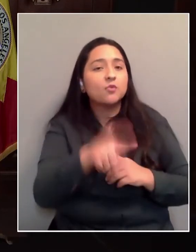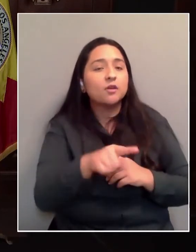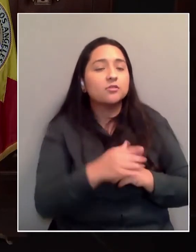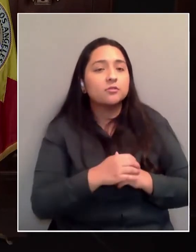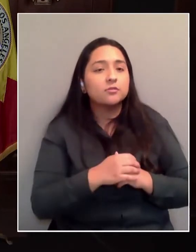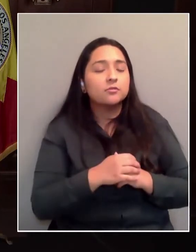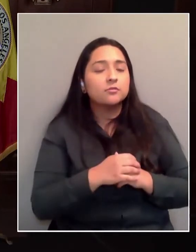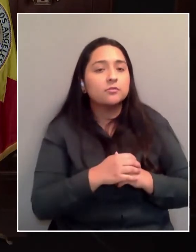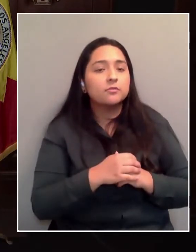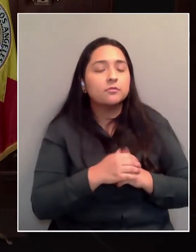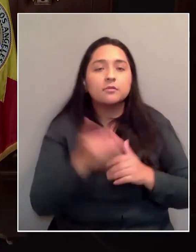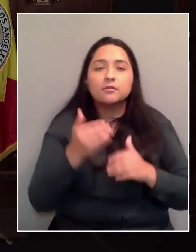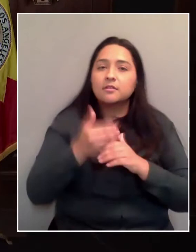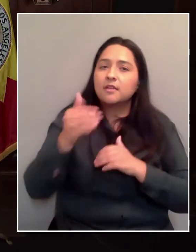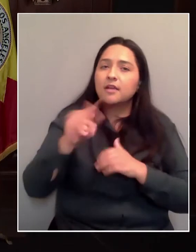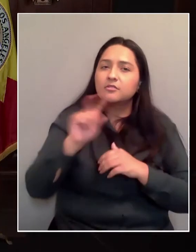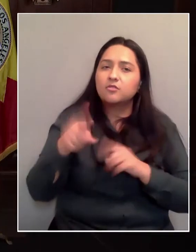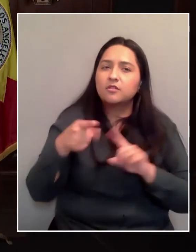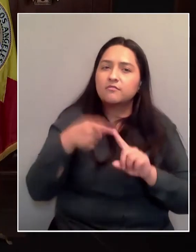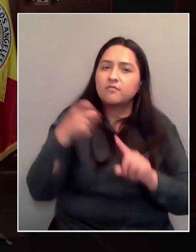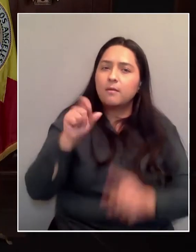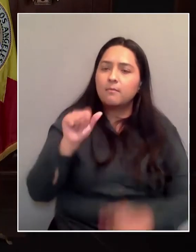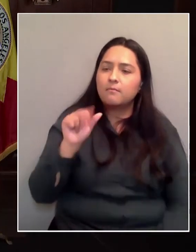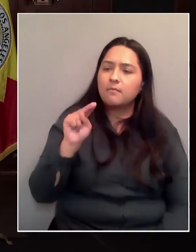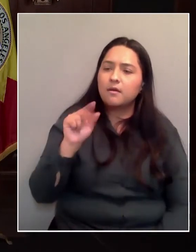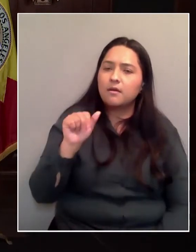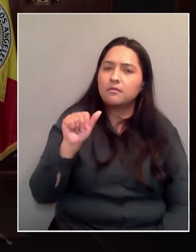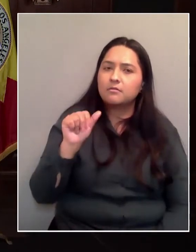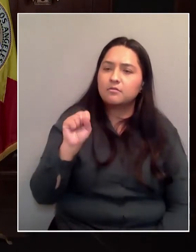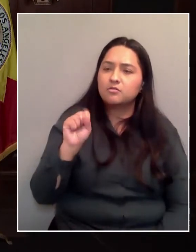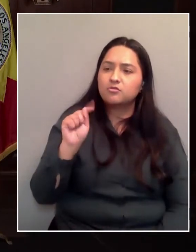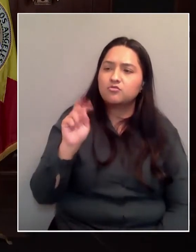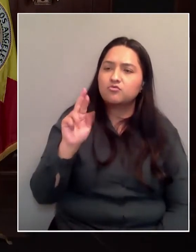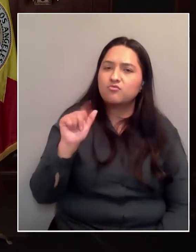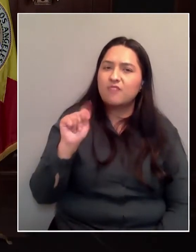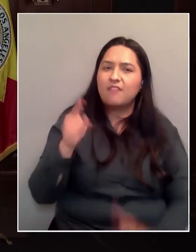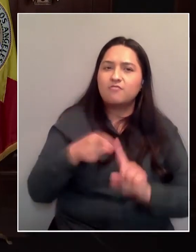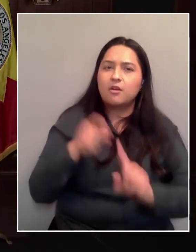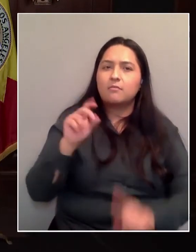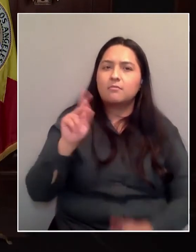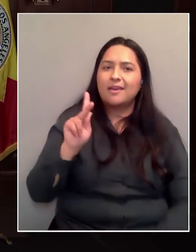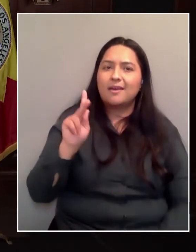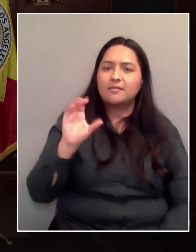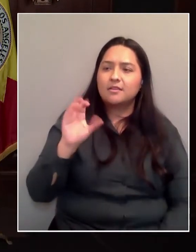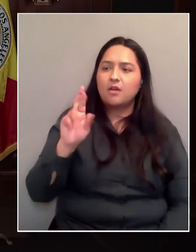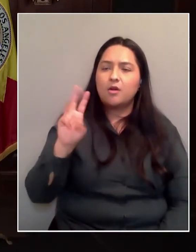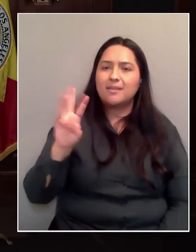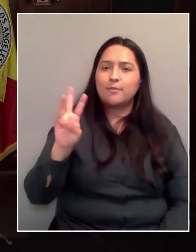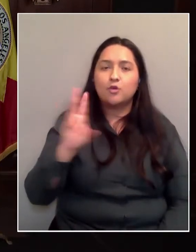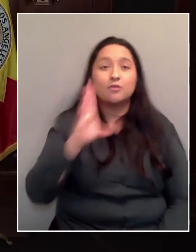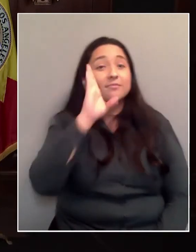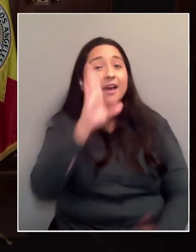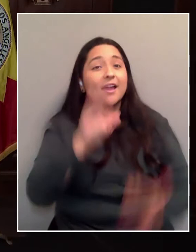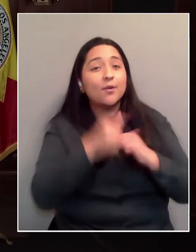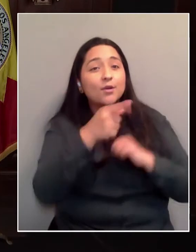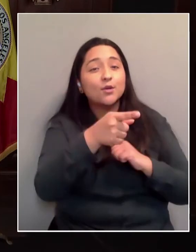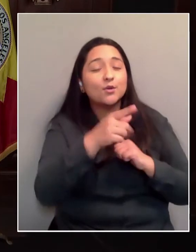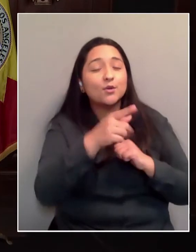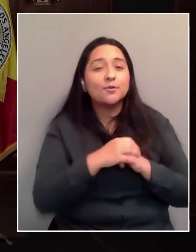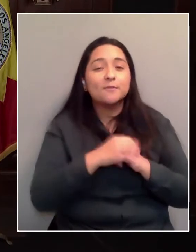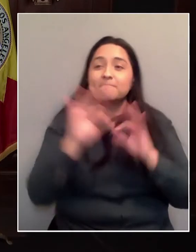It's from Anna Scott from KCRW. Hey, Anna, how are you? Hey, Anna. Good. Hi.